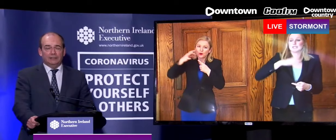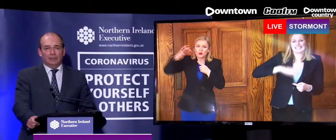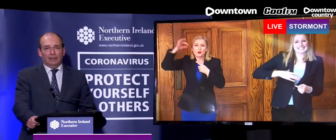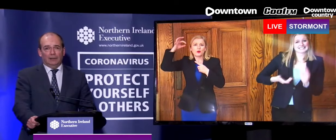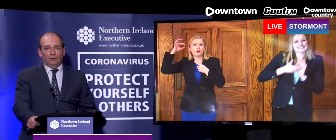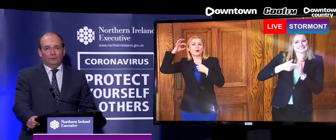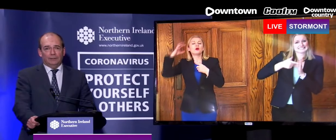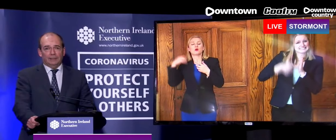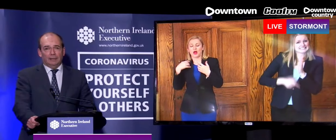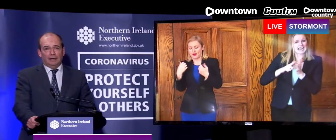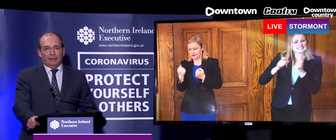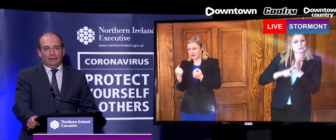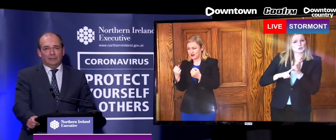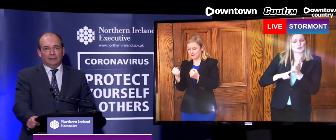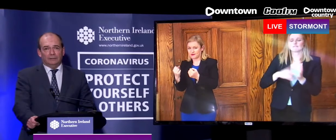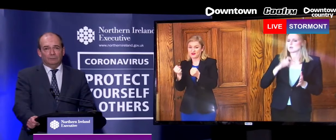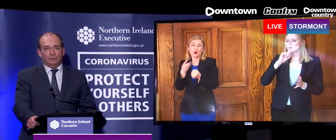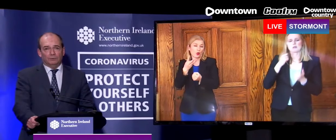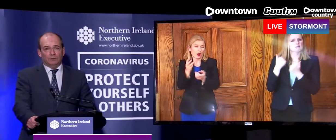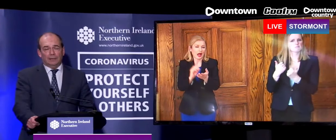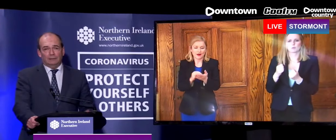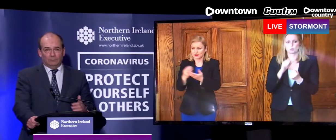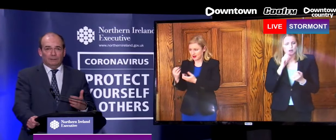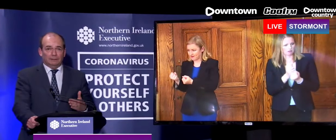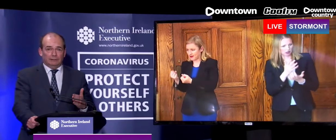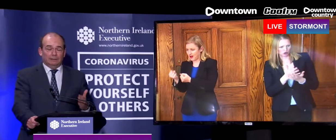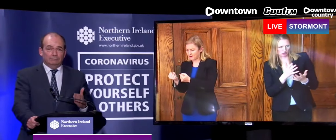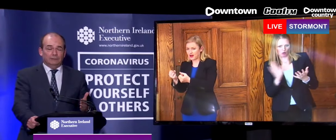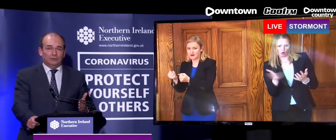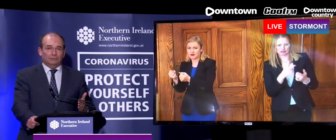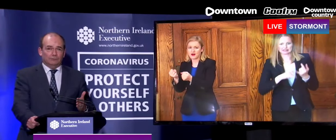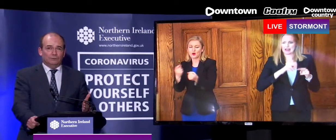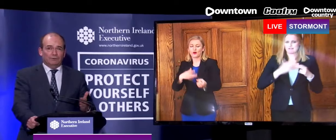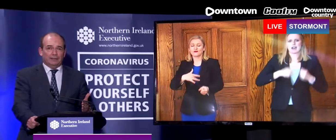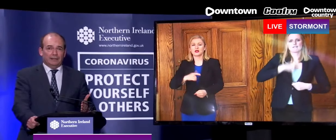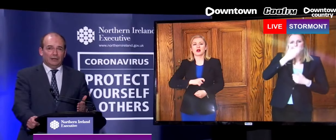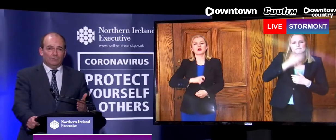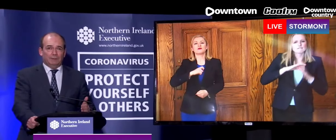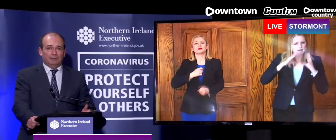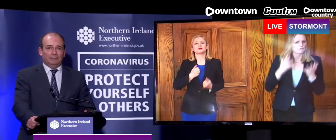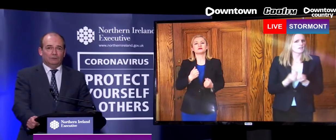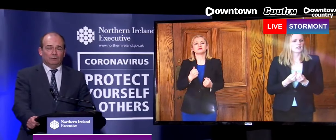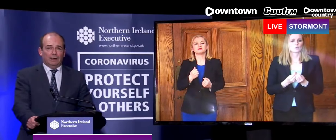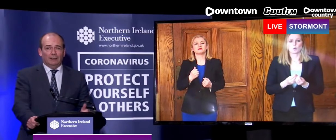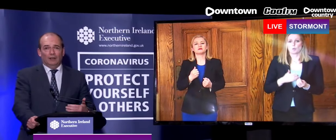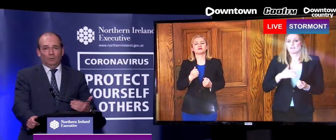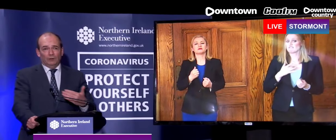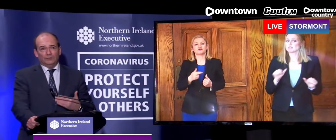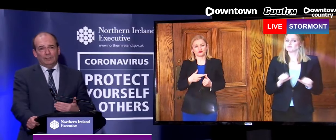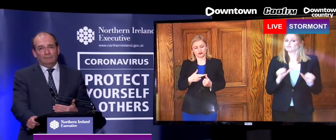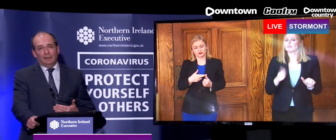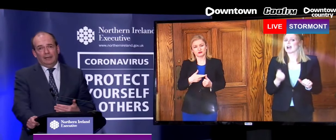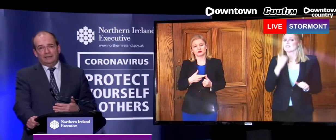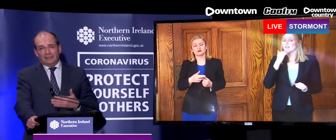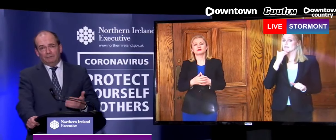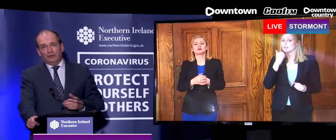to provide all the healthcare support in terms of those providing that care with PPE that's required. We